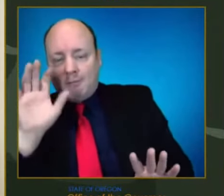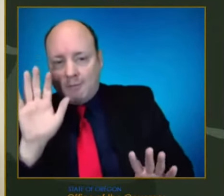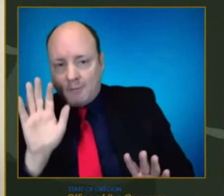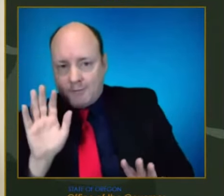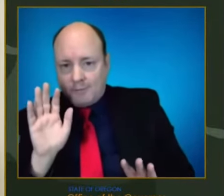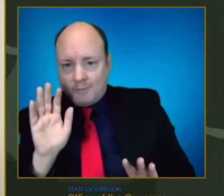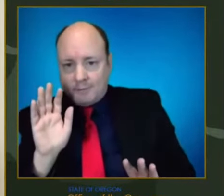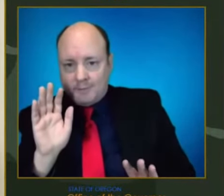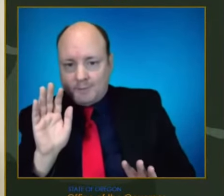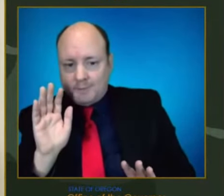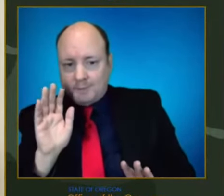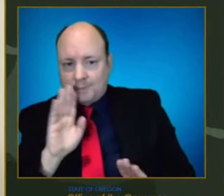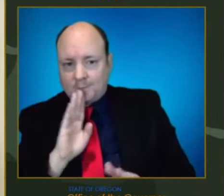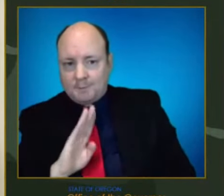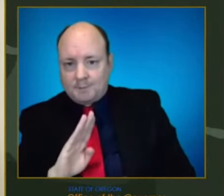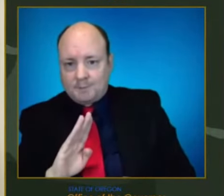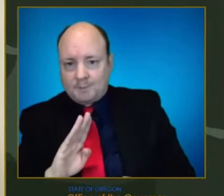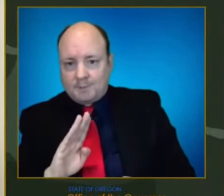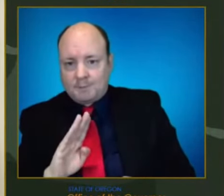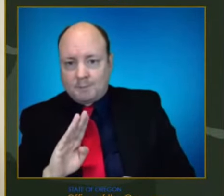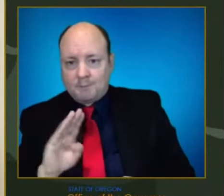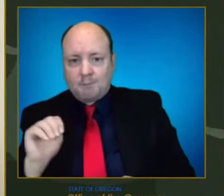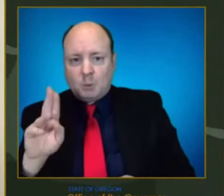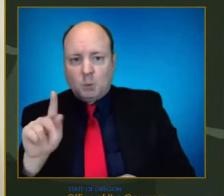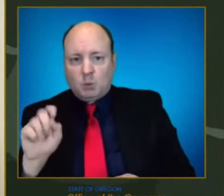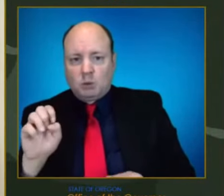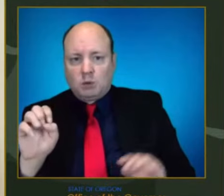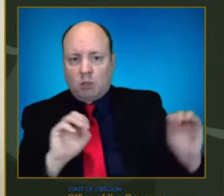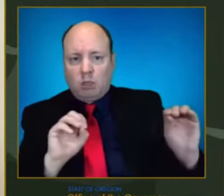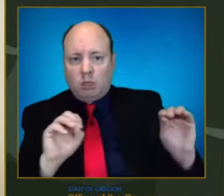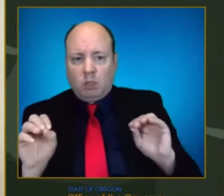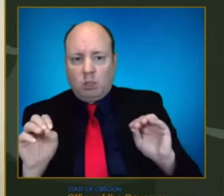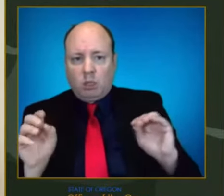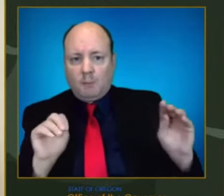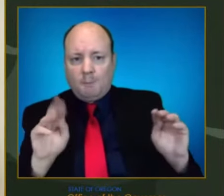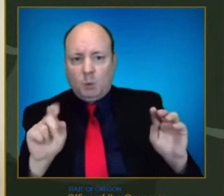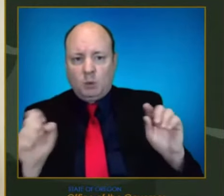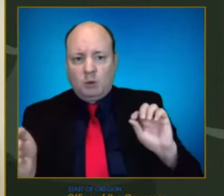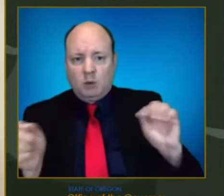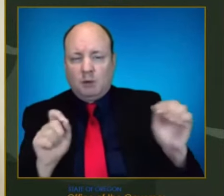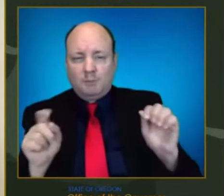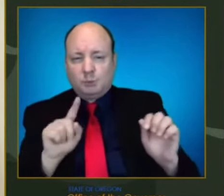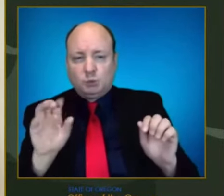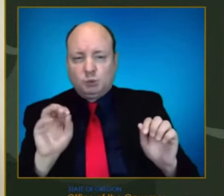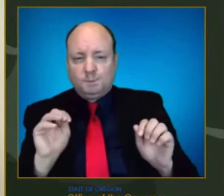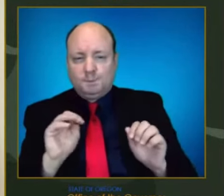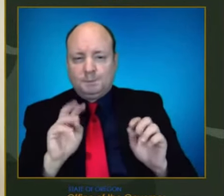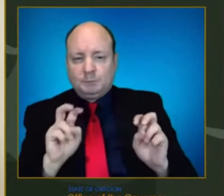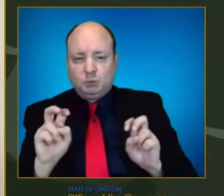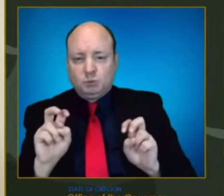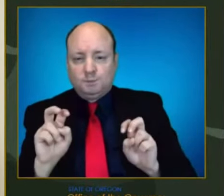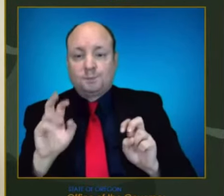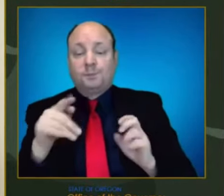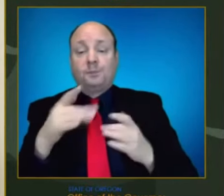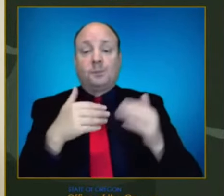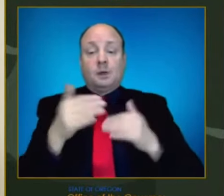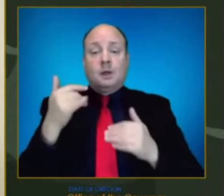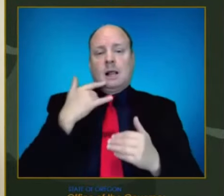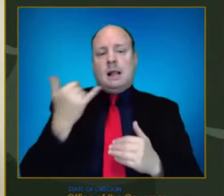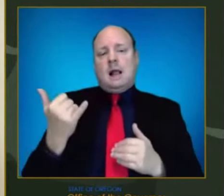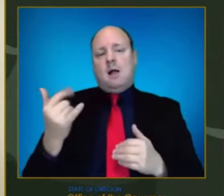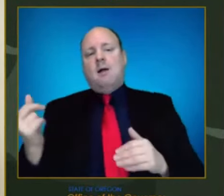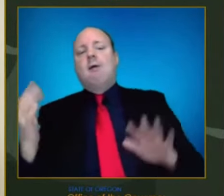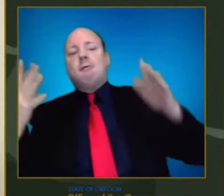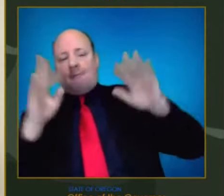You're muting me. Sorry, go ahead now. Okay. I have two questions. One for Governor Brown, the other